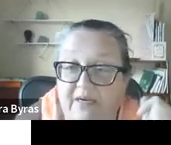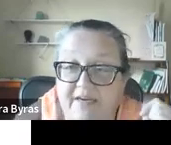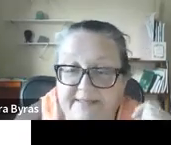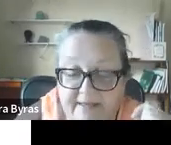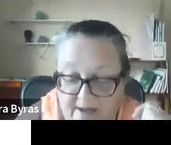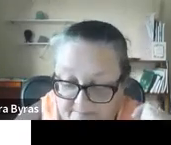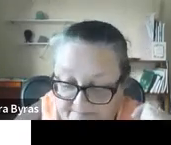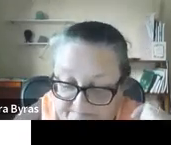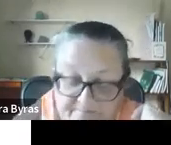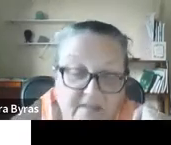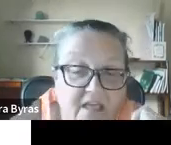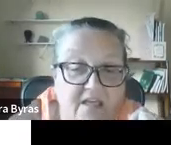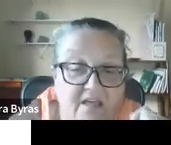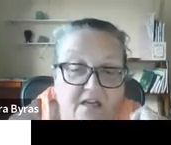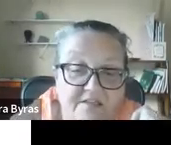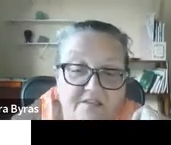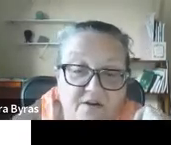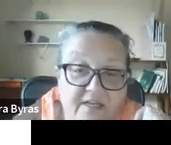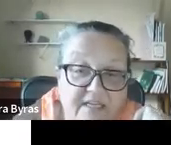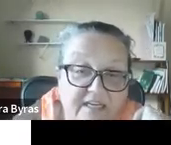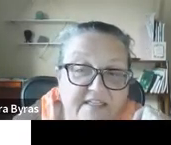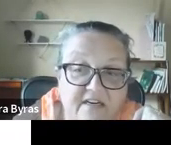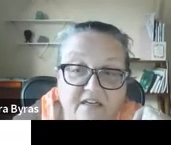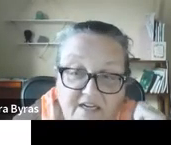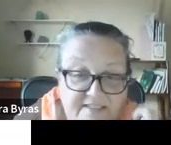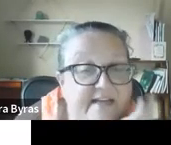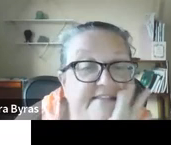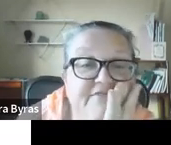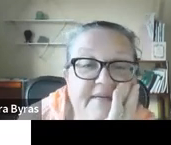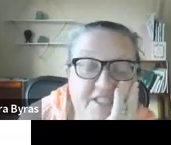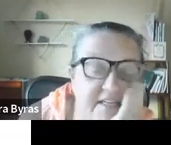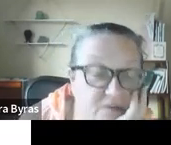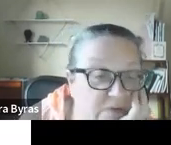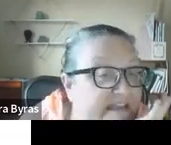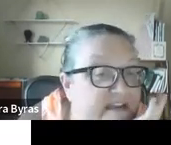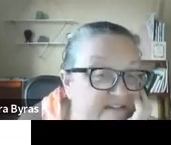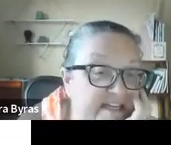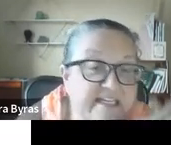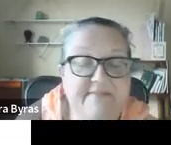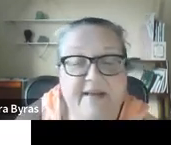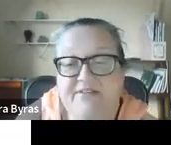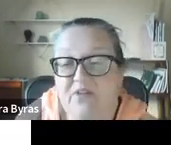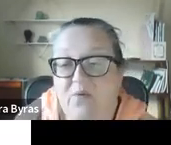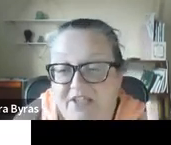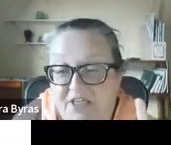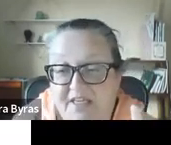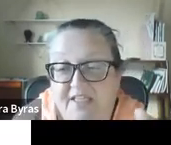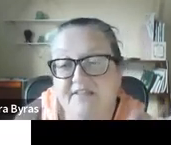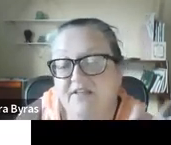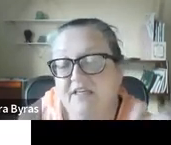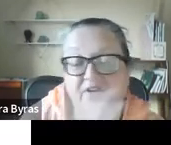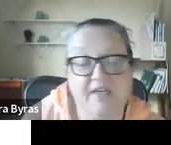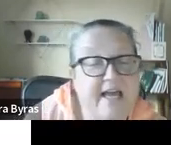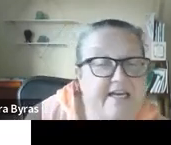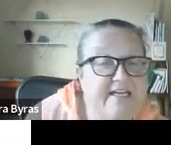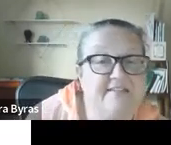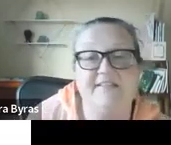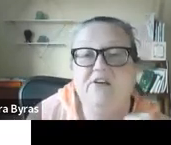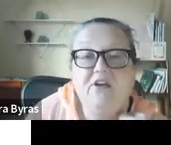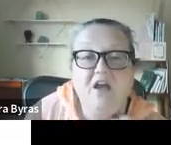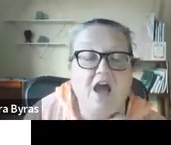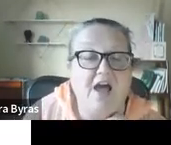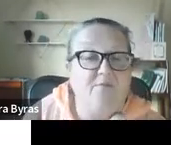department four years ago. So, here is our contact information. We'd love to get emails with questions, looking for